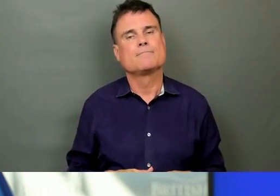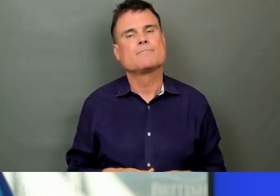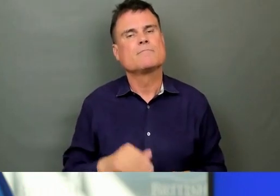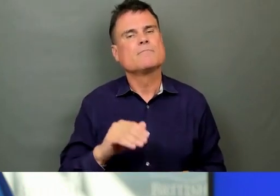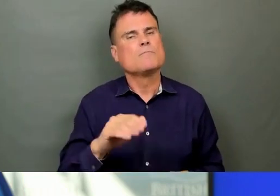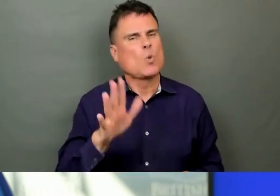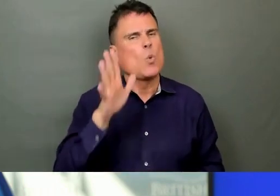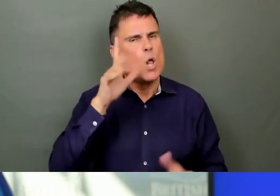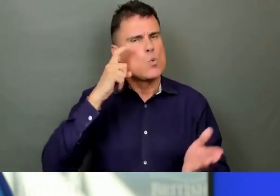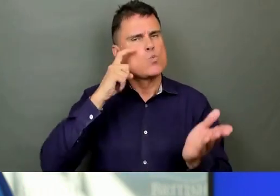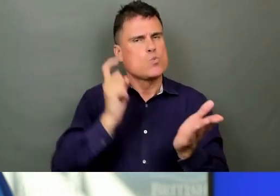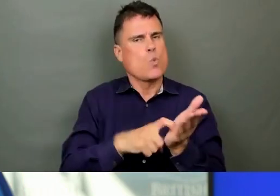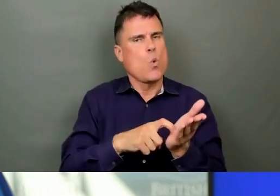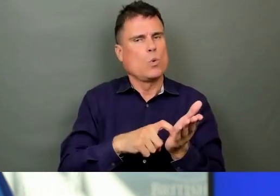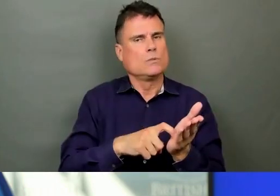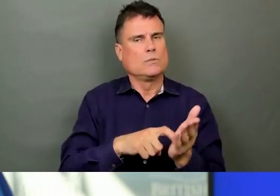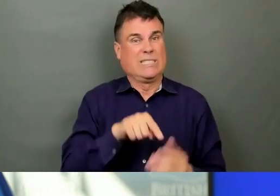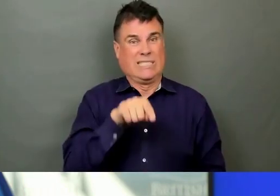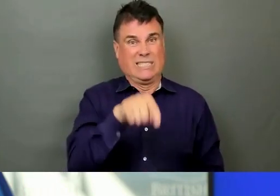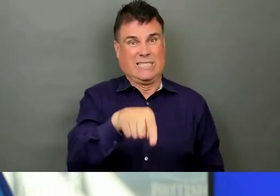every health authority in BC,